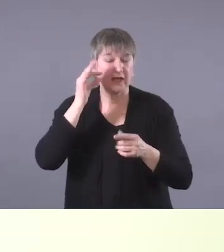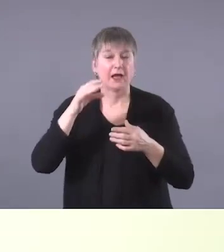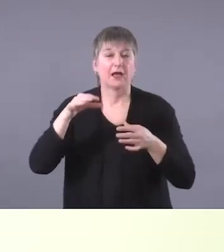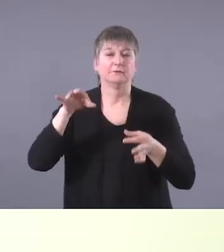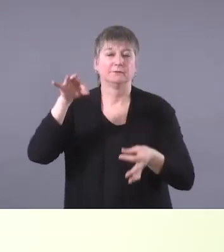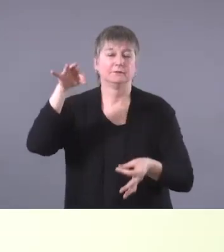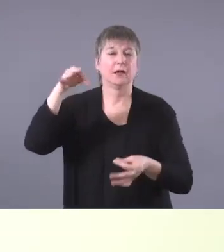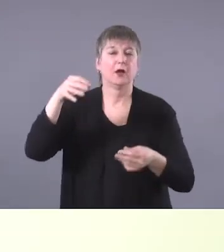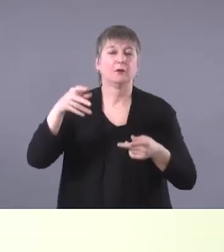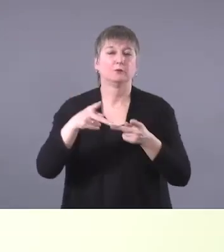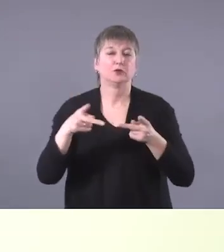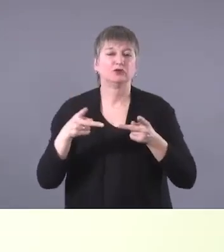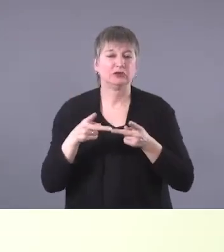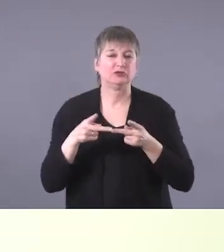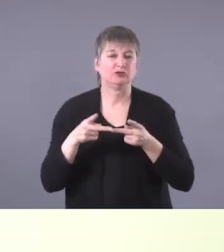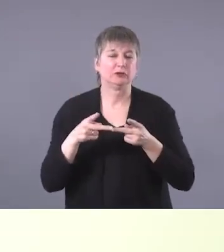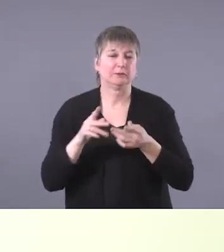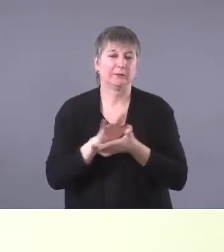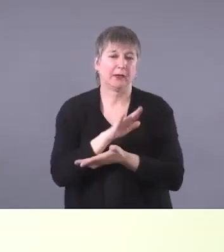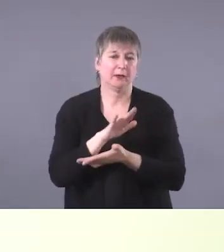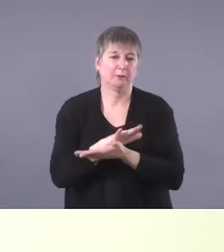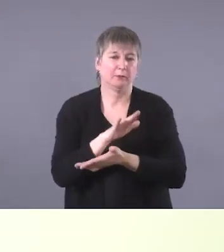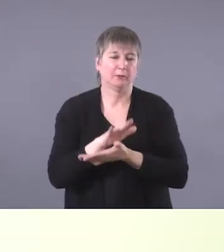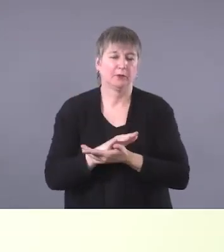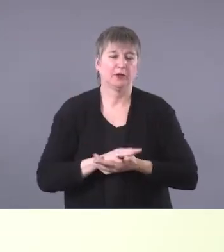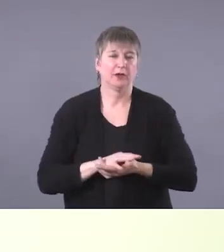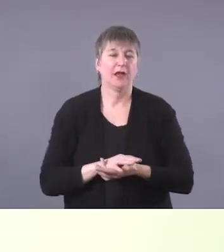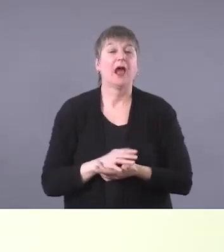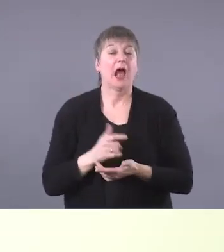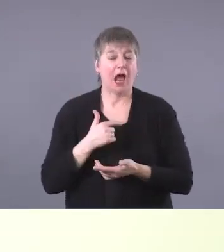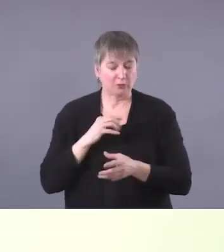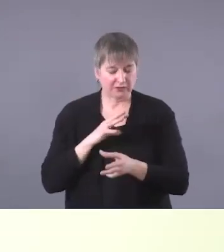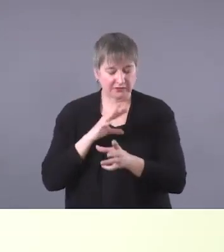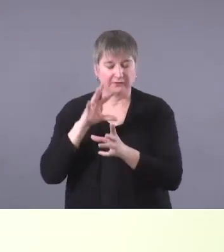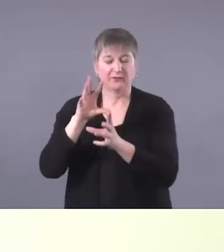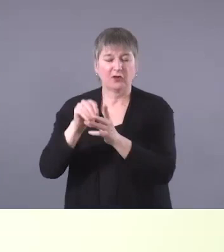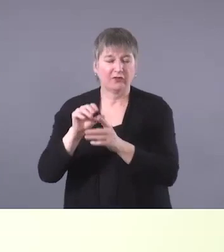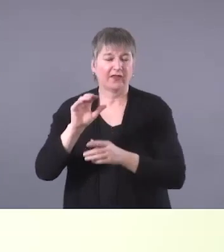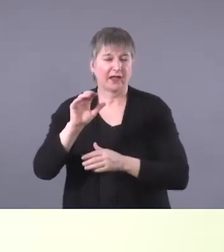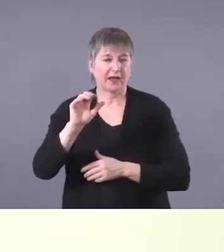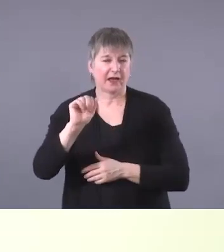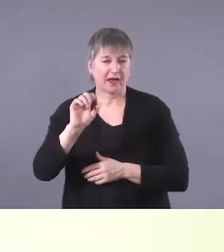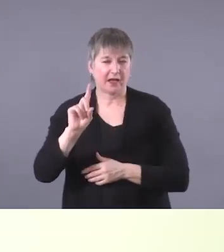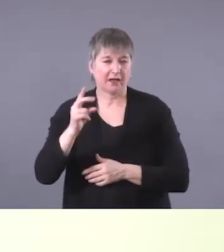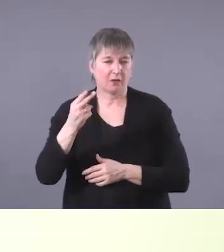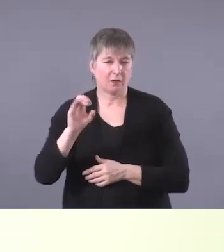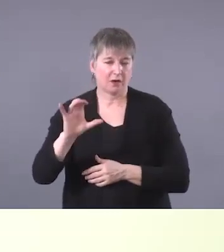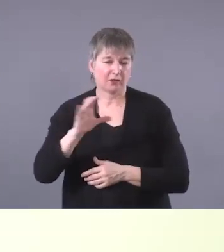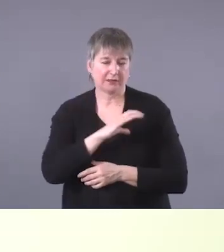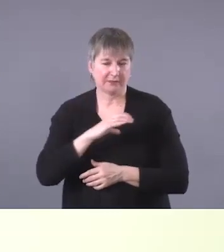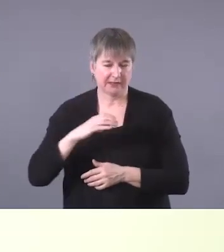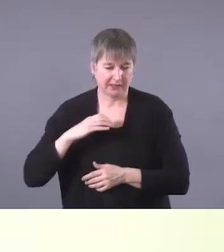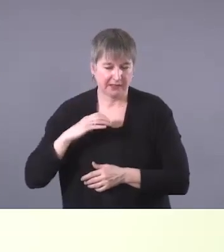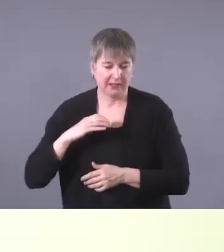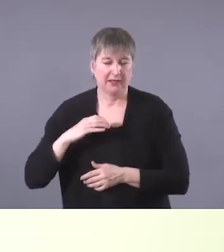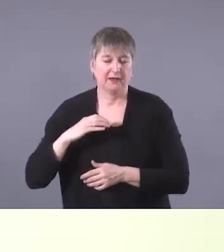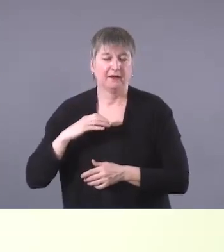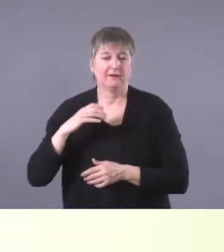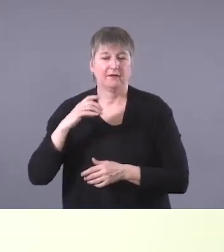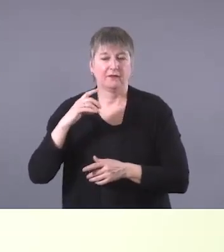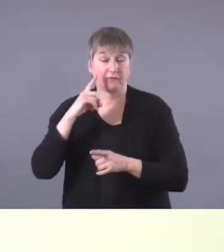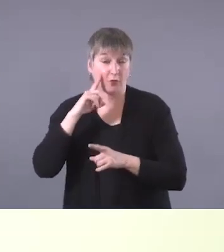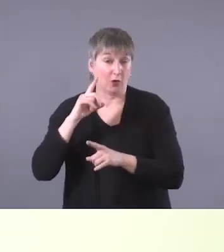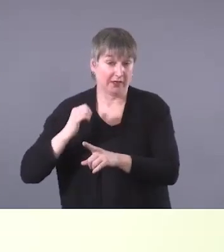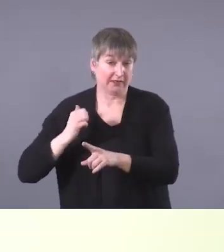I, uh, was, I participated on the ad hoc committee for speech language and audiology Canada, um,